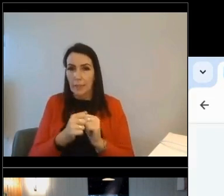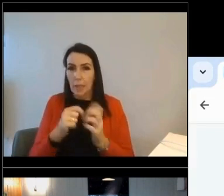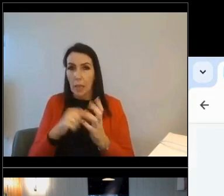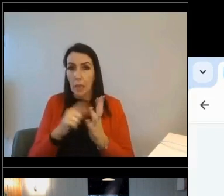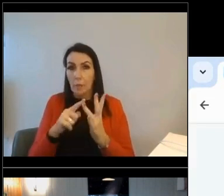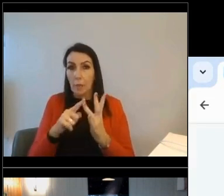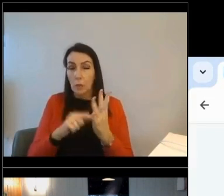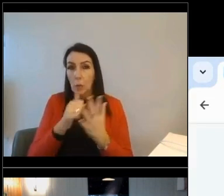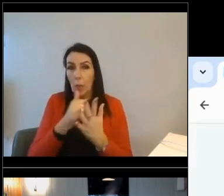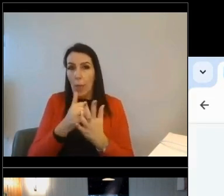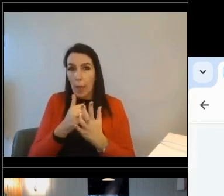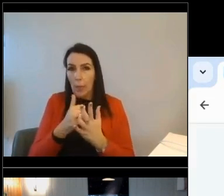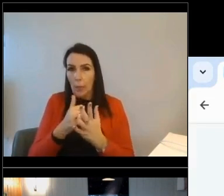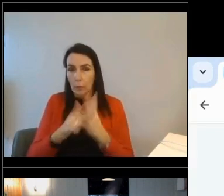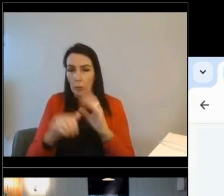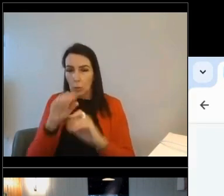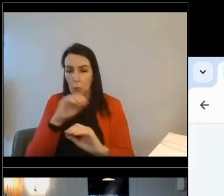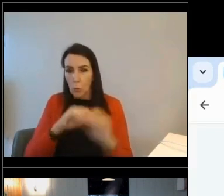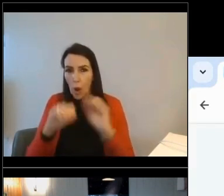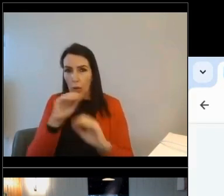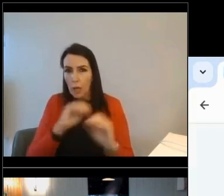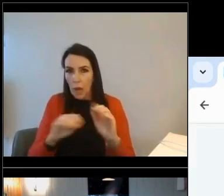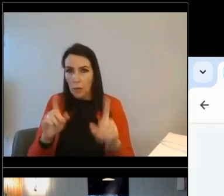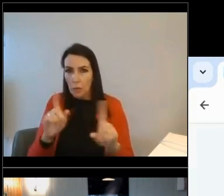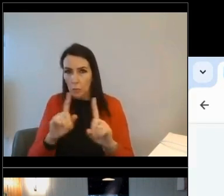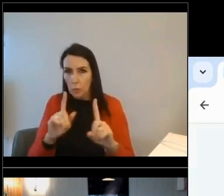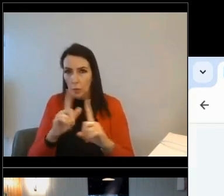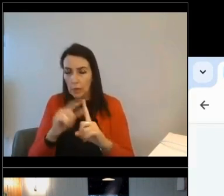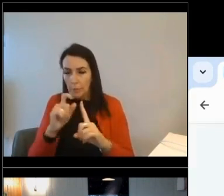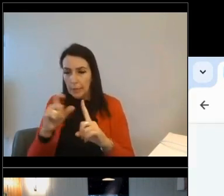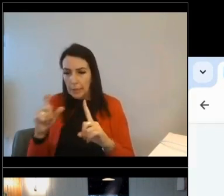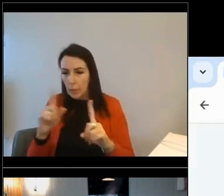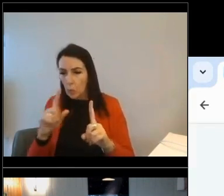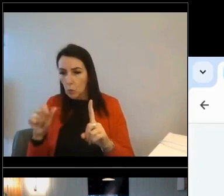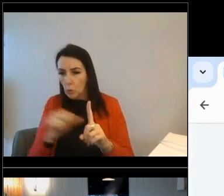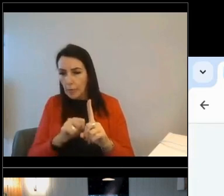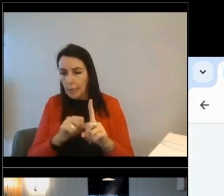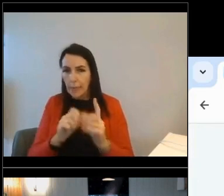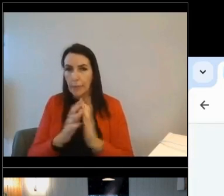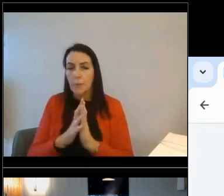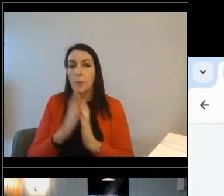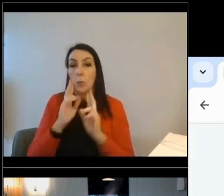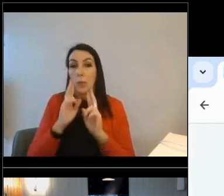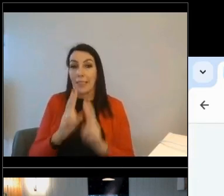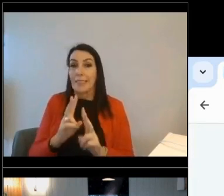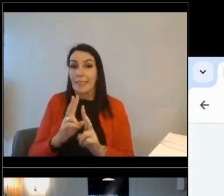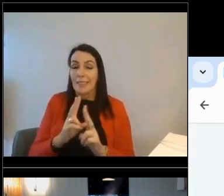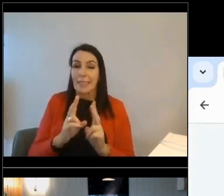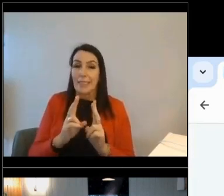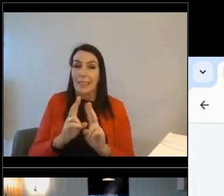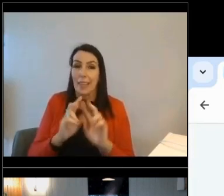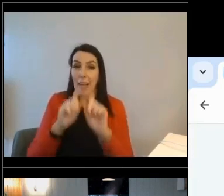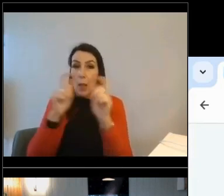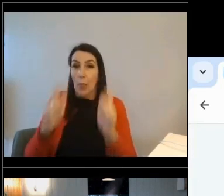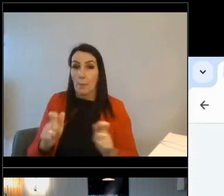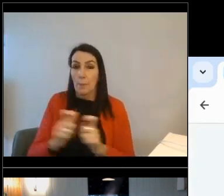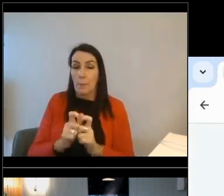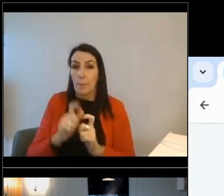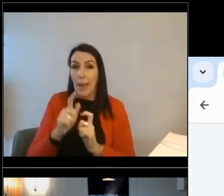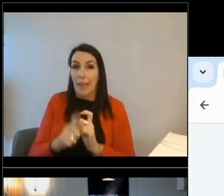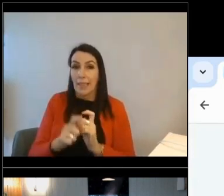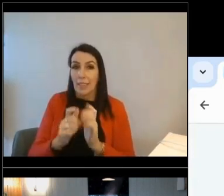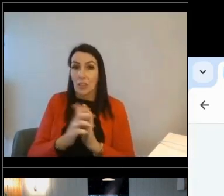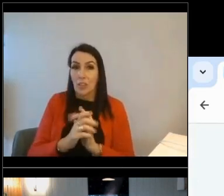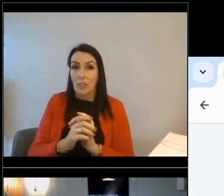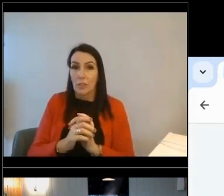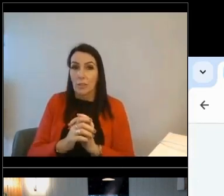to work out what the optimum route to EPCC could be. So you can see here the optimum package is likely to cost